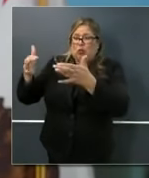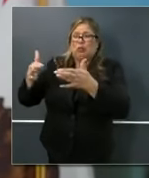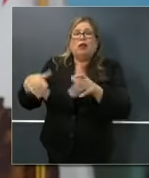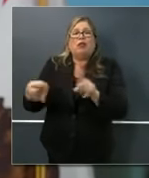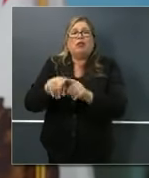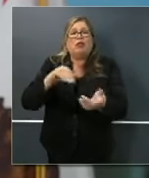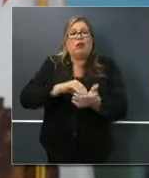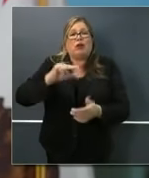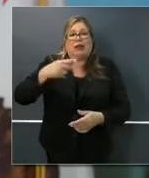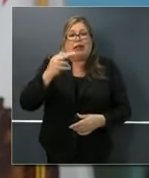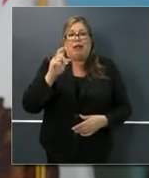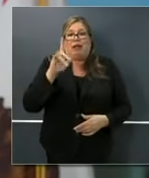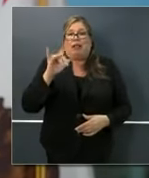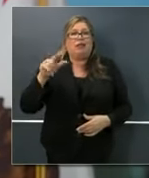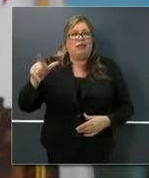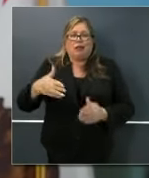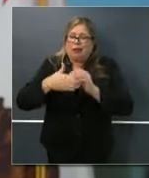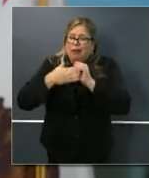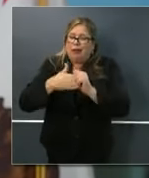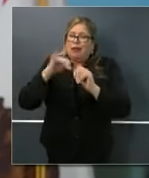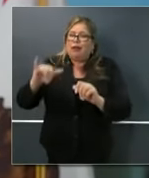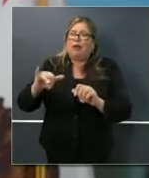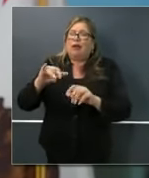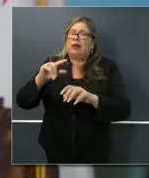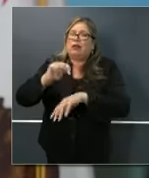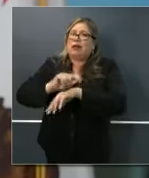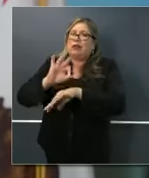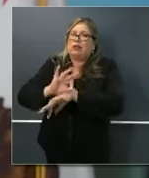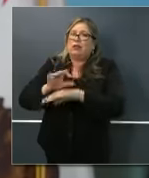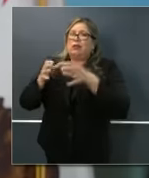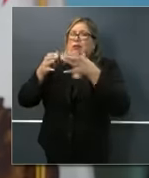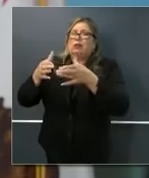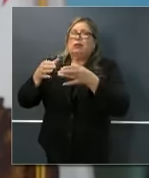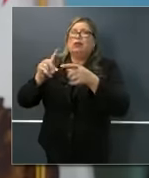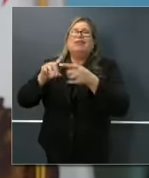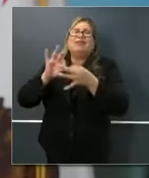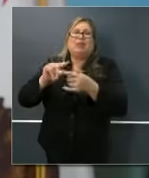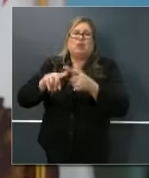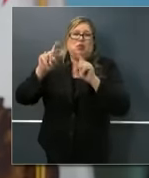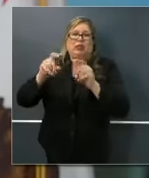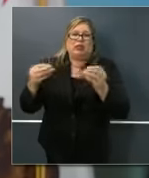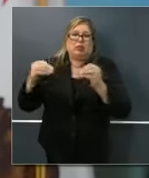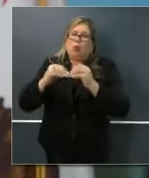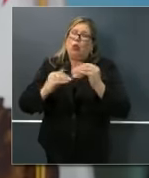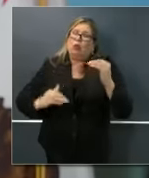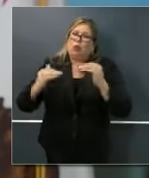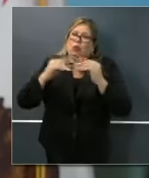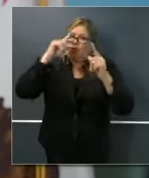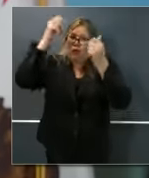Dr. Galli, who's leading those task force efforts. Doug Sobern, KCBS.